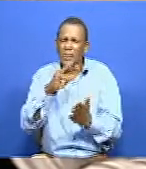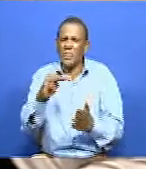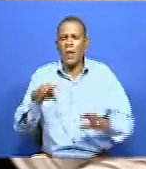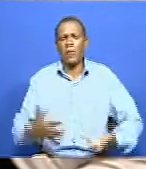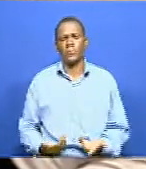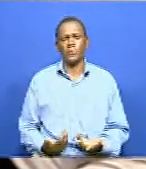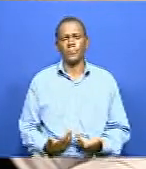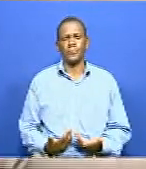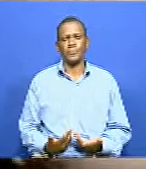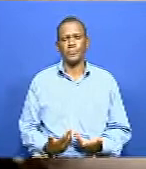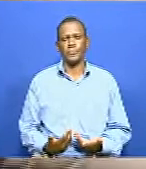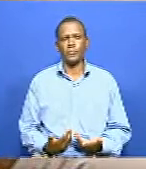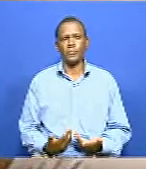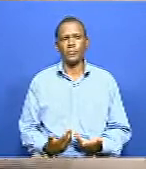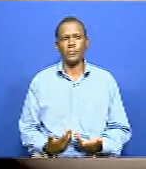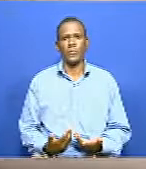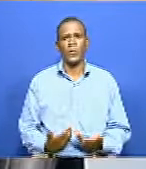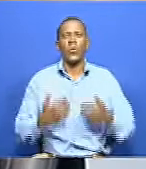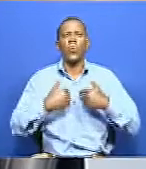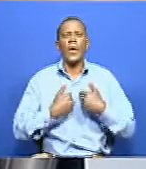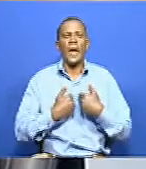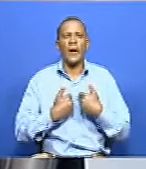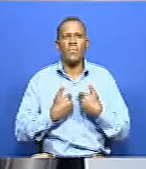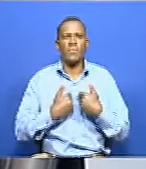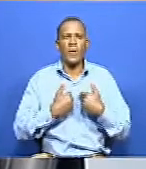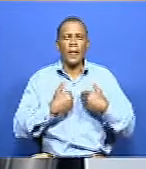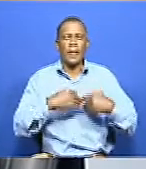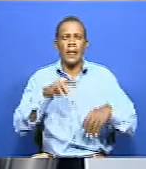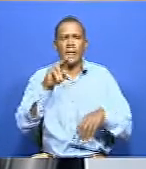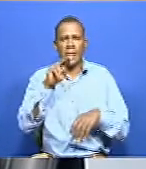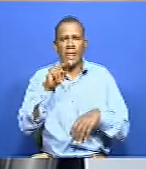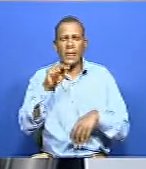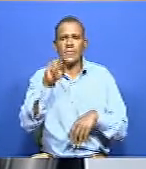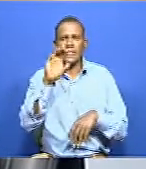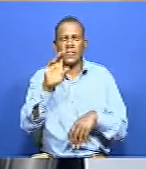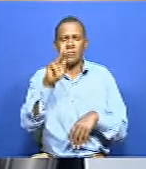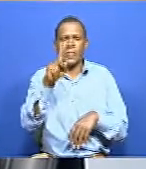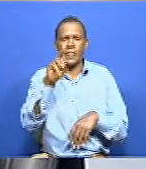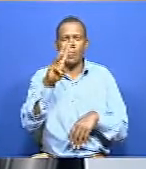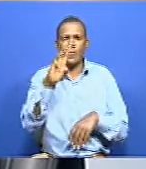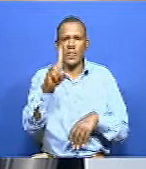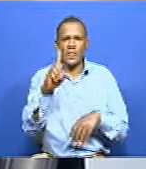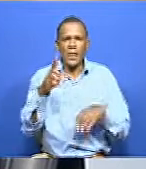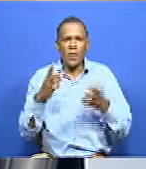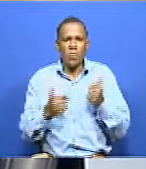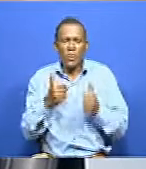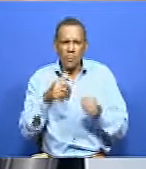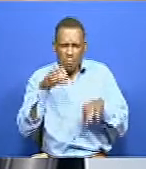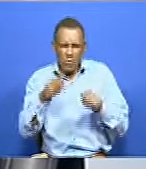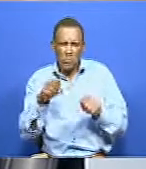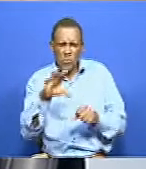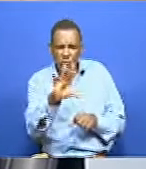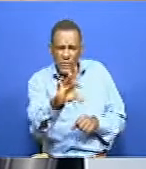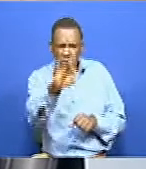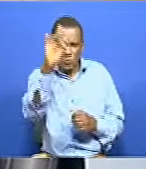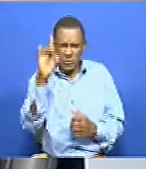We have a government parastature, that is National Council of Persons with Disabilities. They are more in charge of identification and mobilization and,